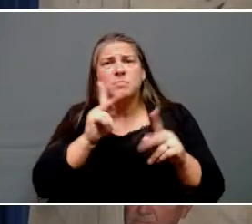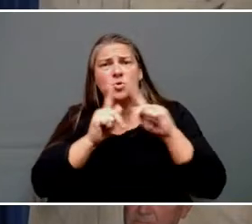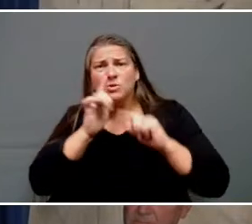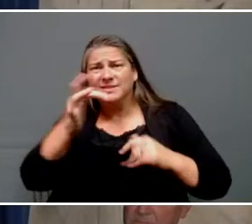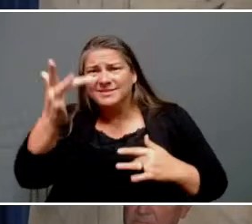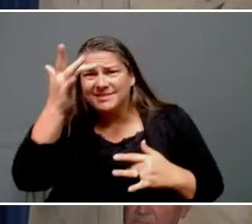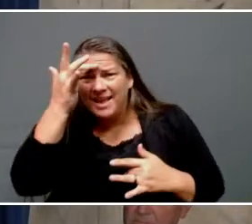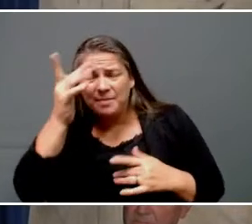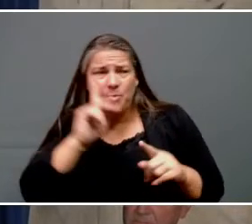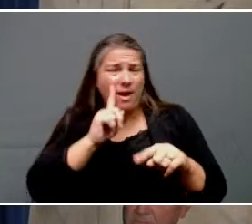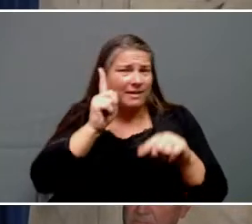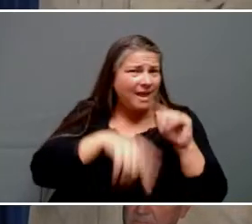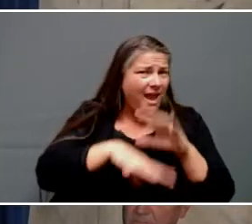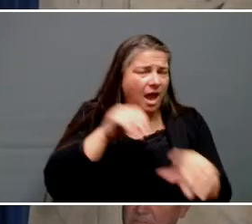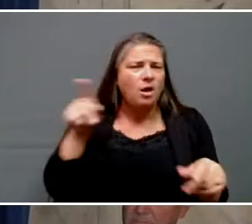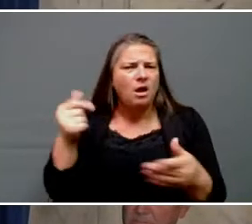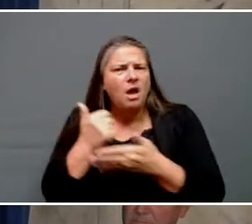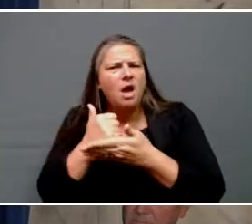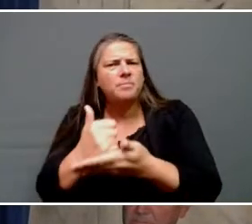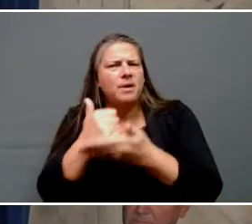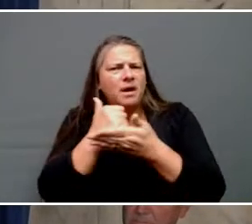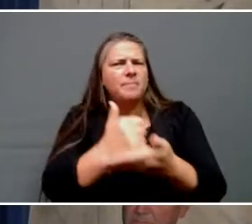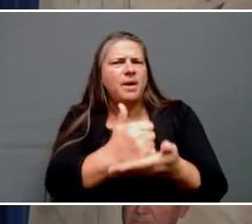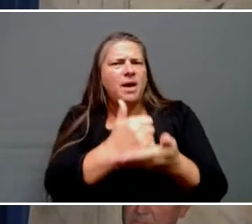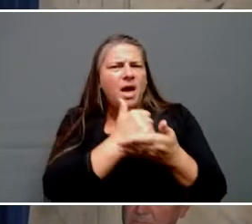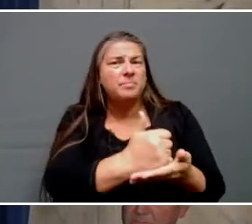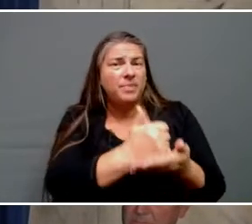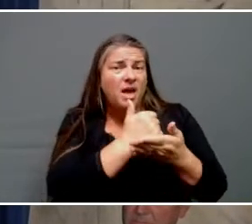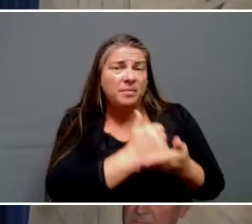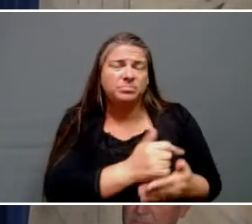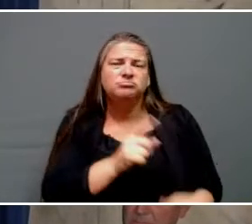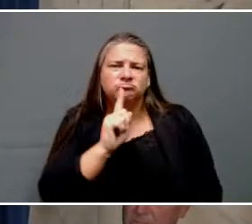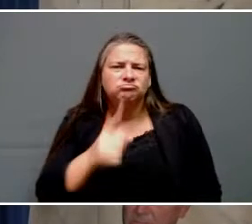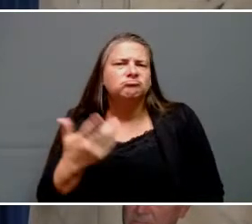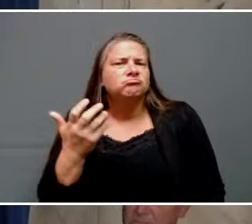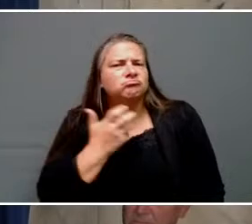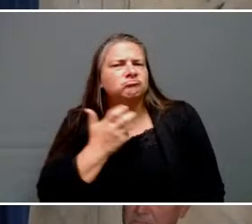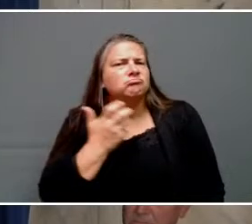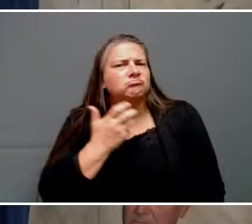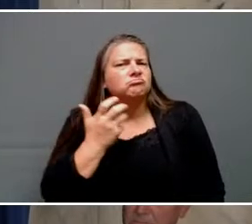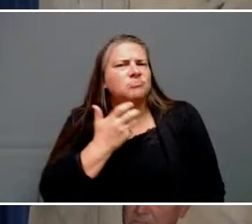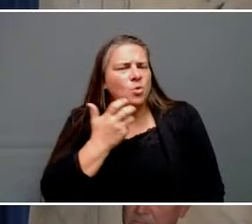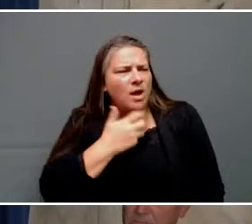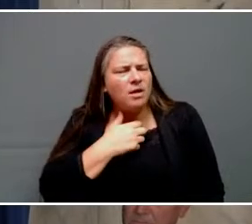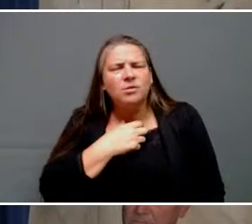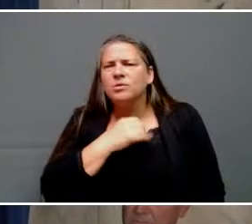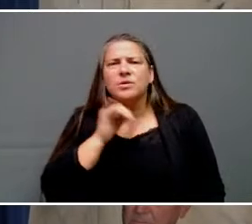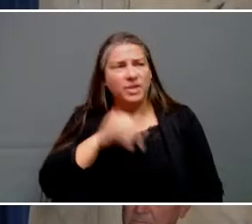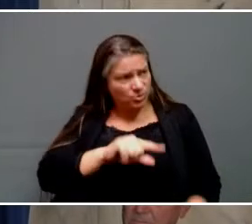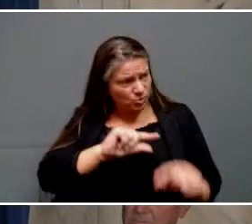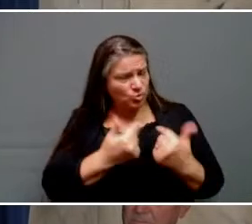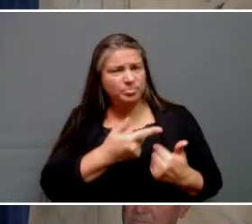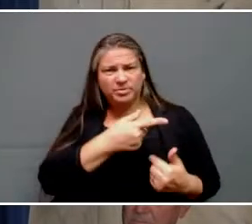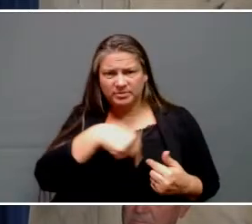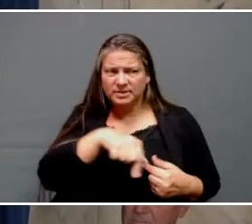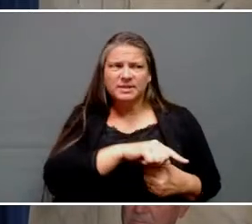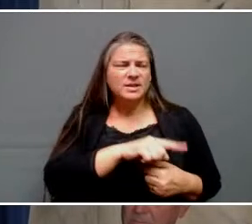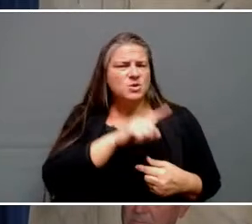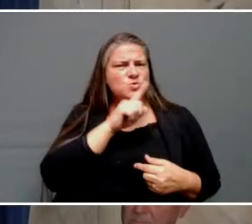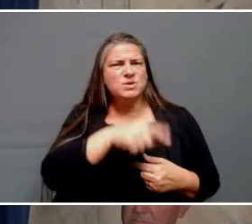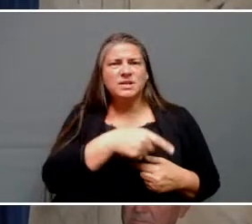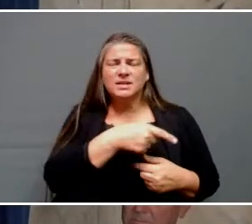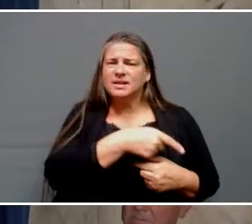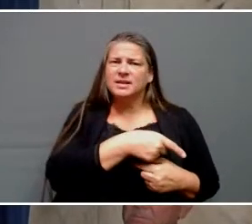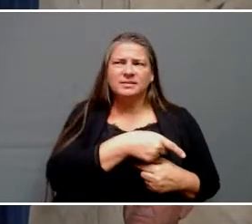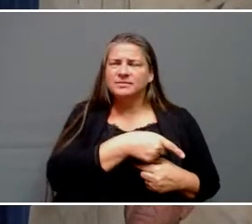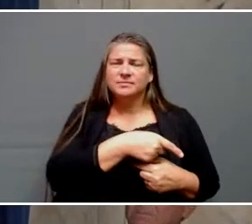that's what you have seen with this group that has coalesced around something that people have said